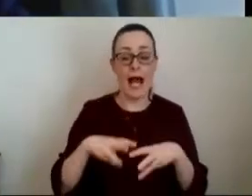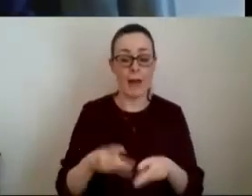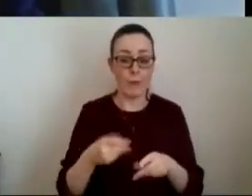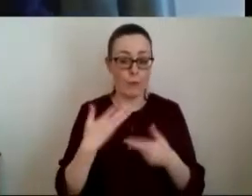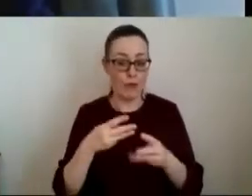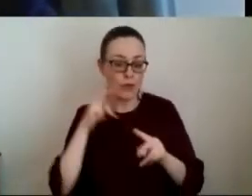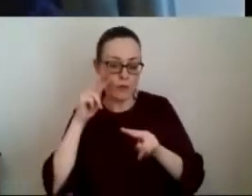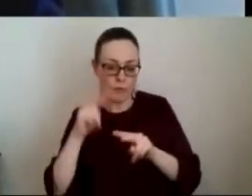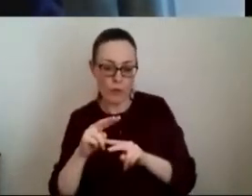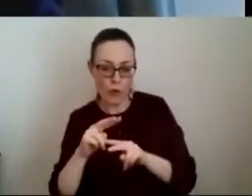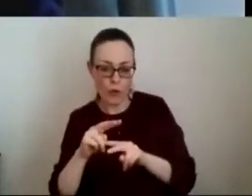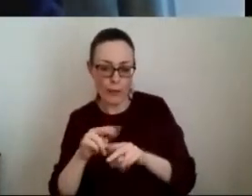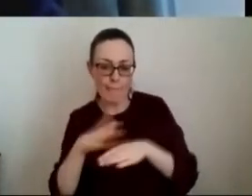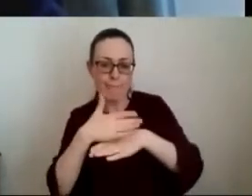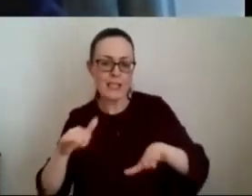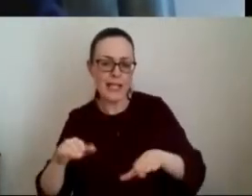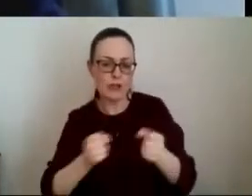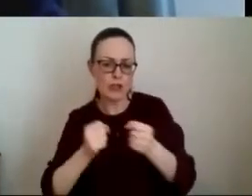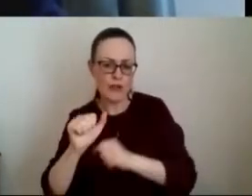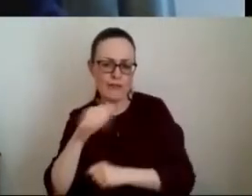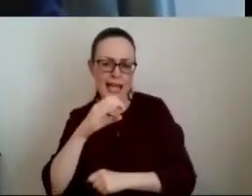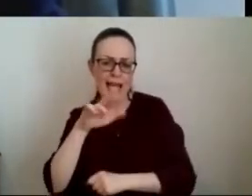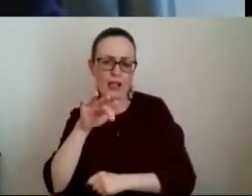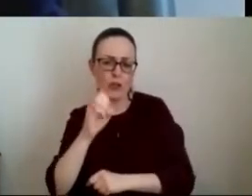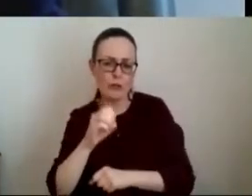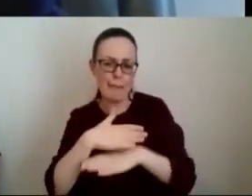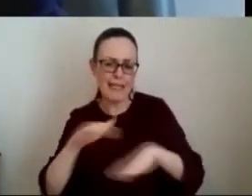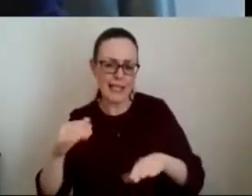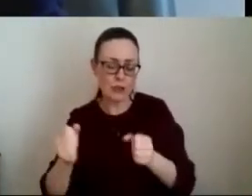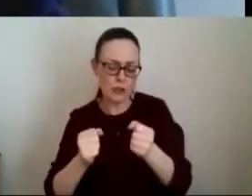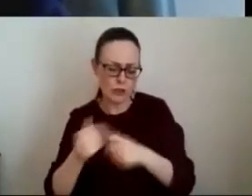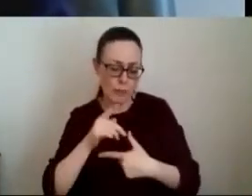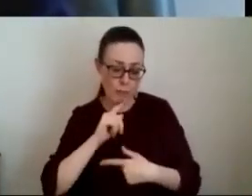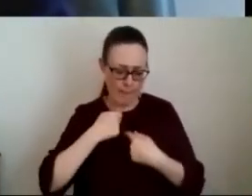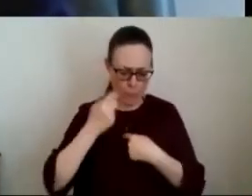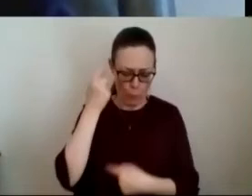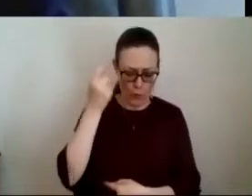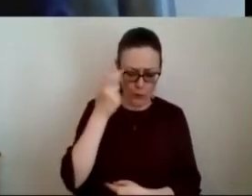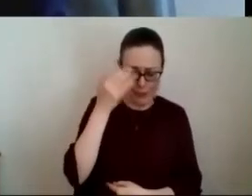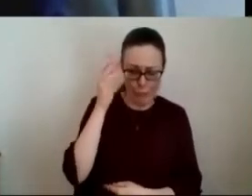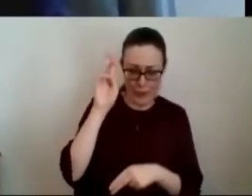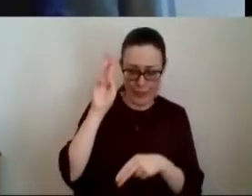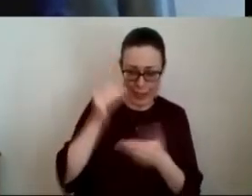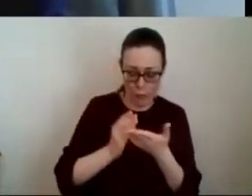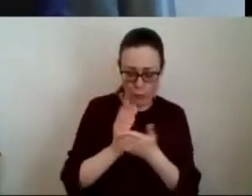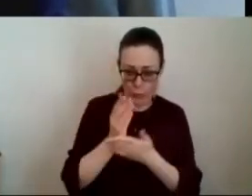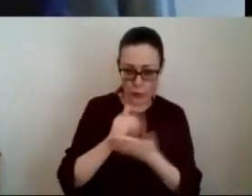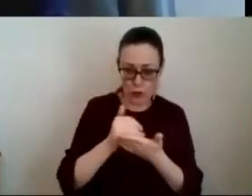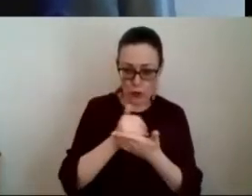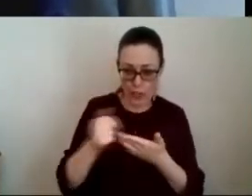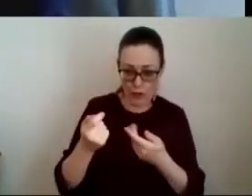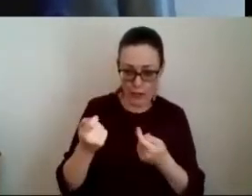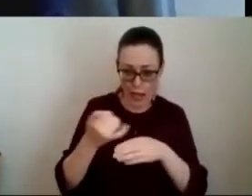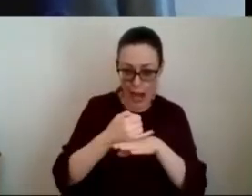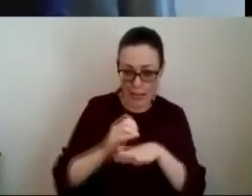pediatric services and i'm just uh wondering if we can through this shared island initiative um